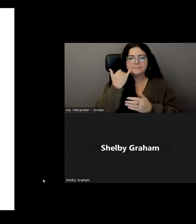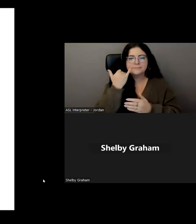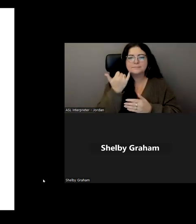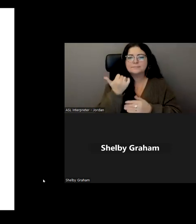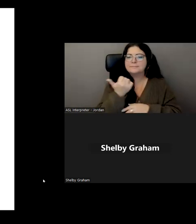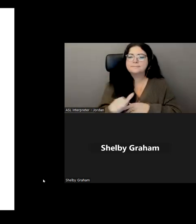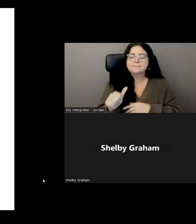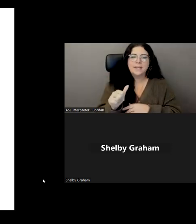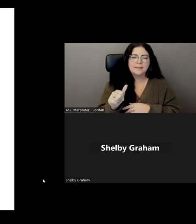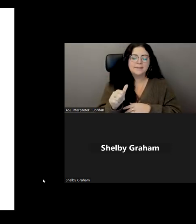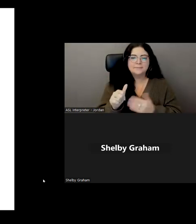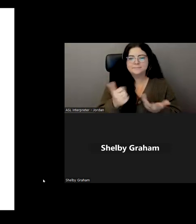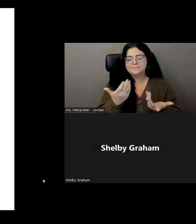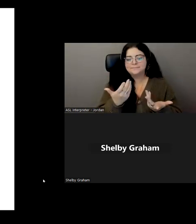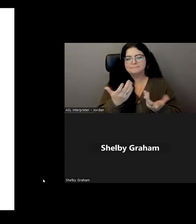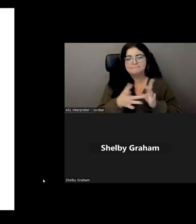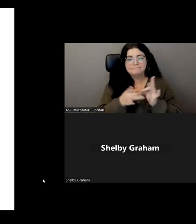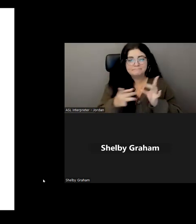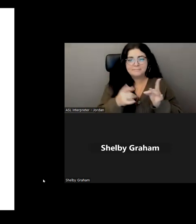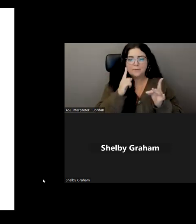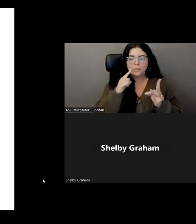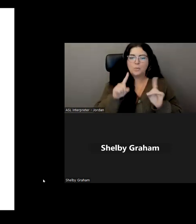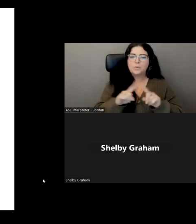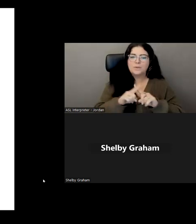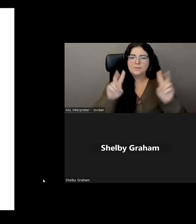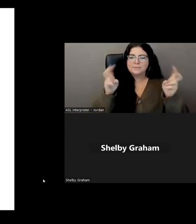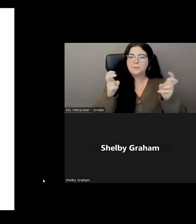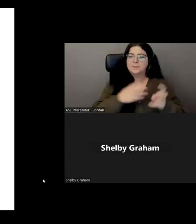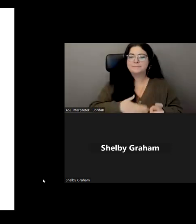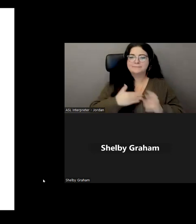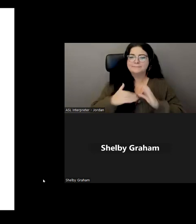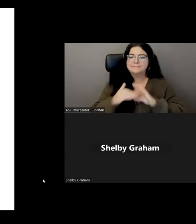suggestions for presentations and topics, please don't hesitate to reach out.